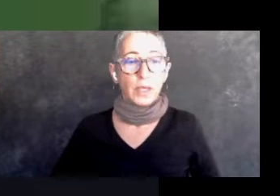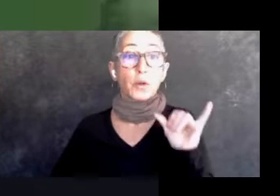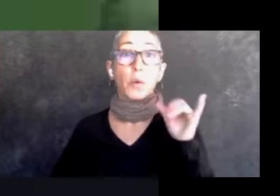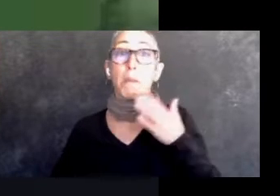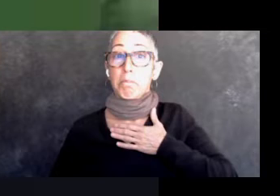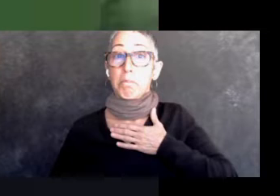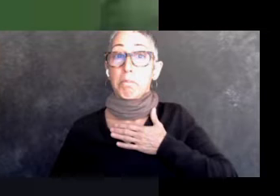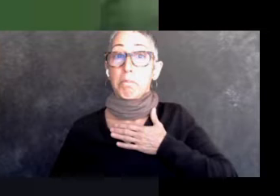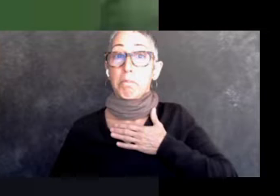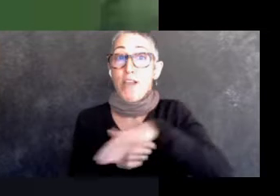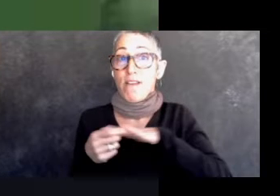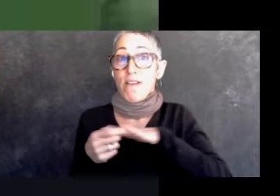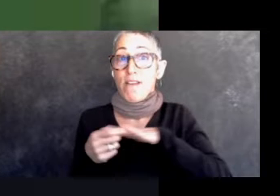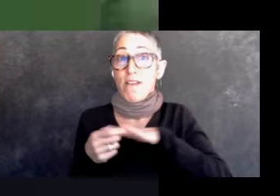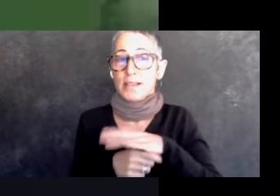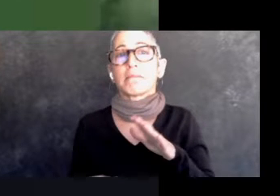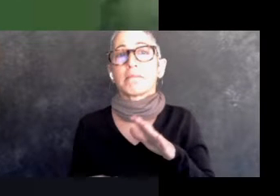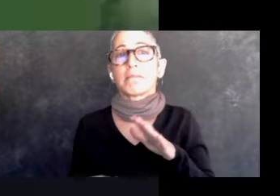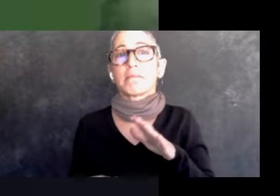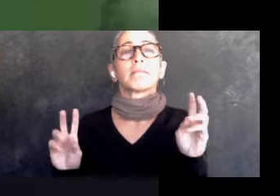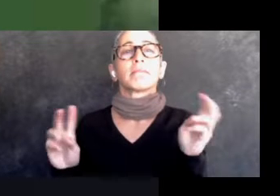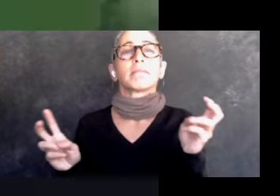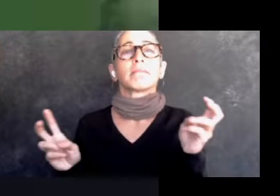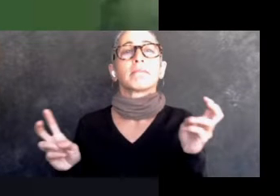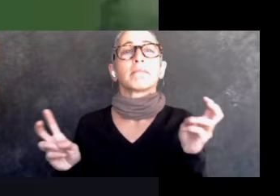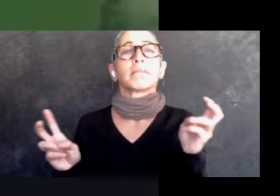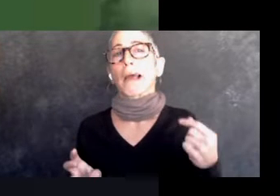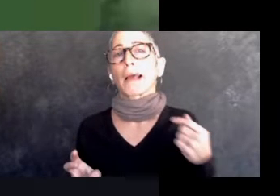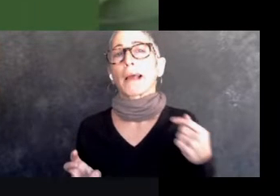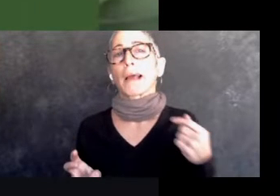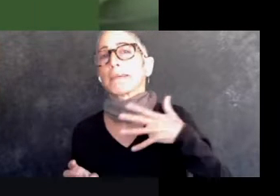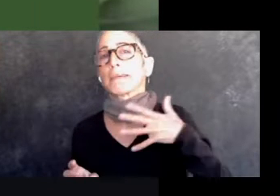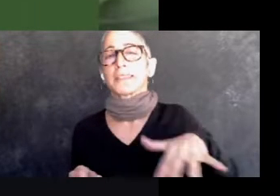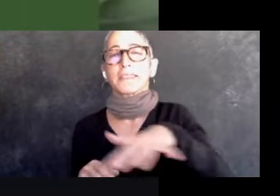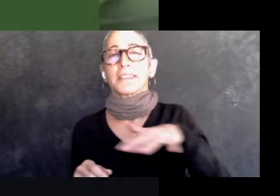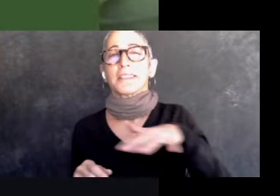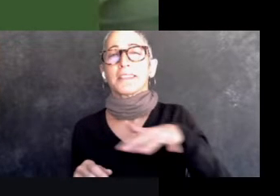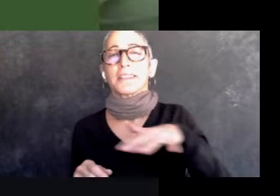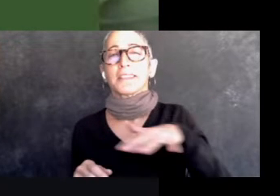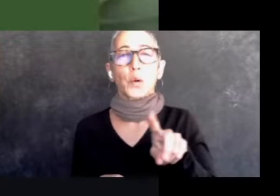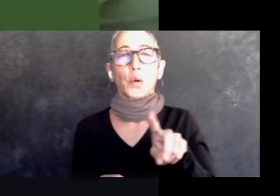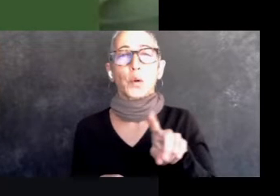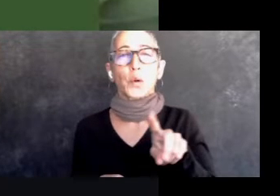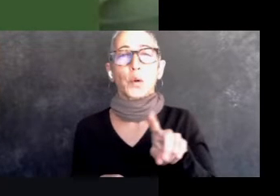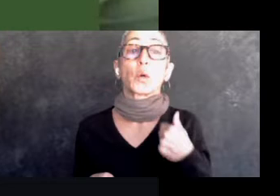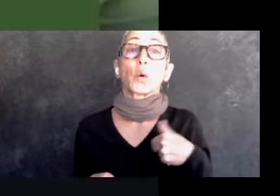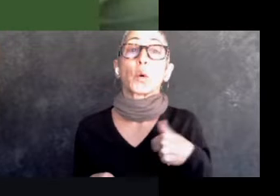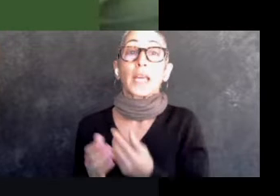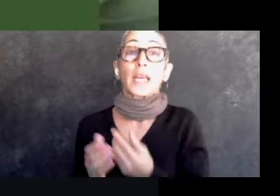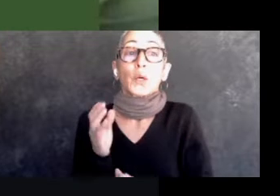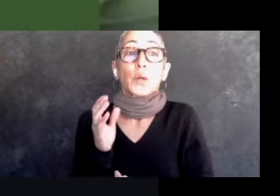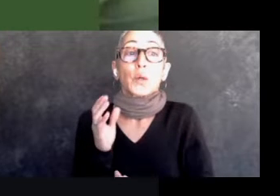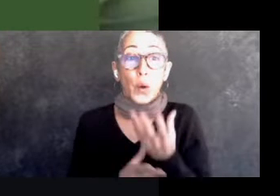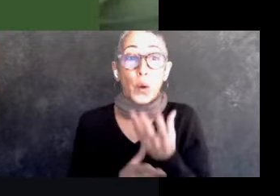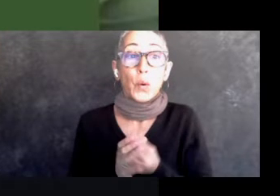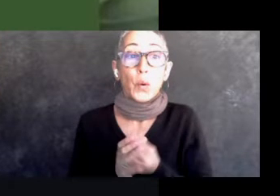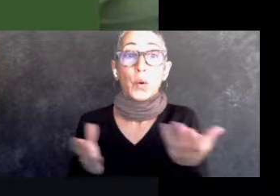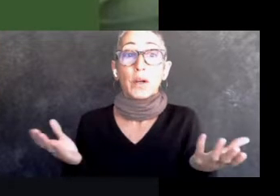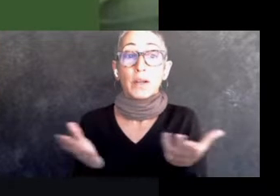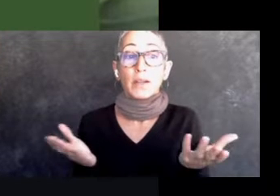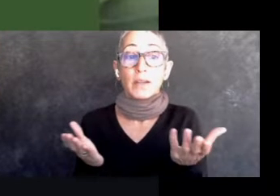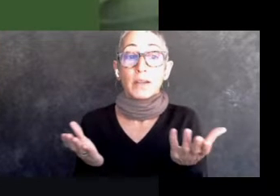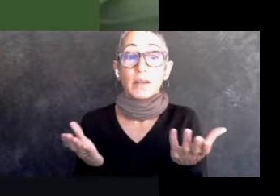Um, we grow gardeners globally, and that's not just a snazzy